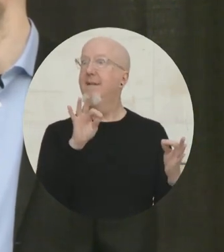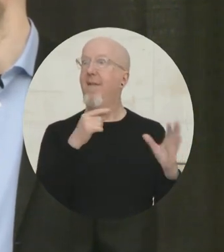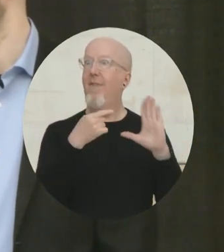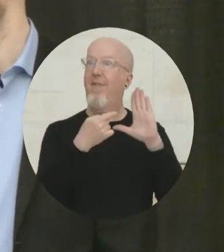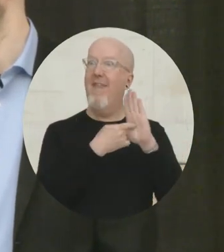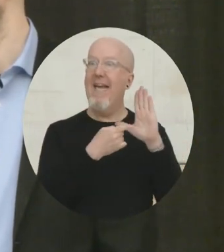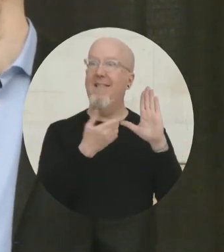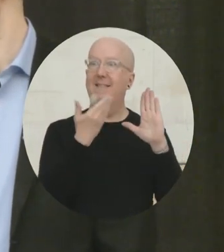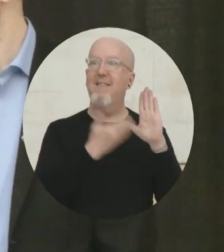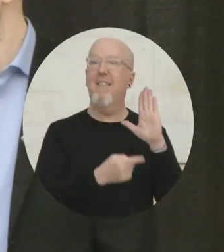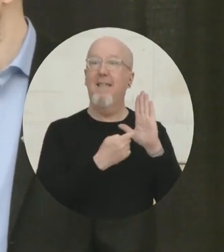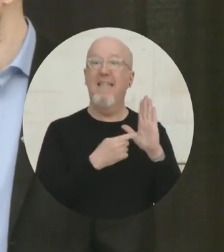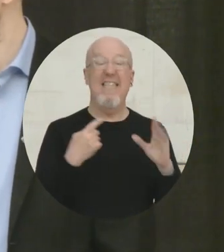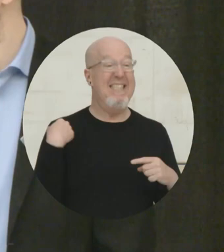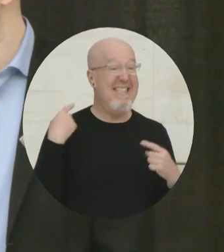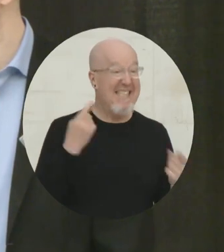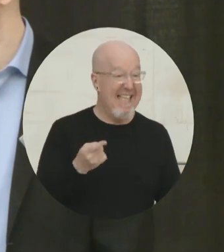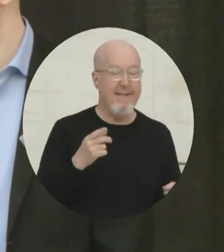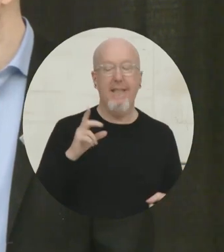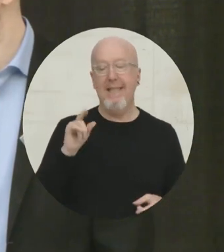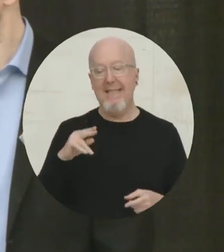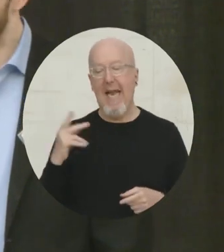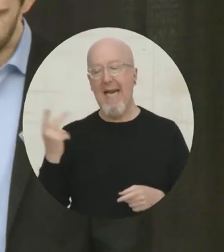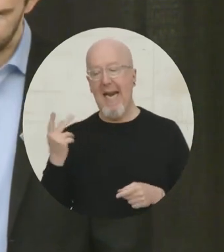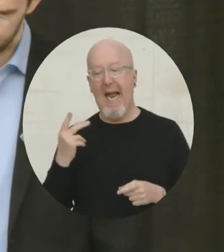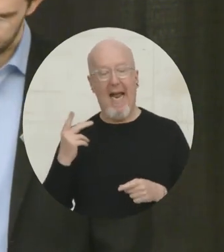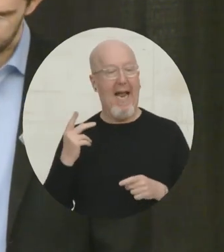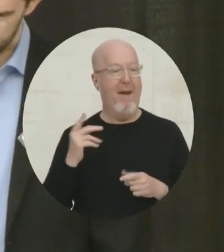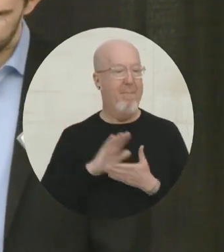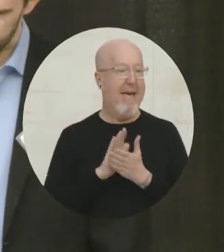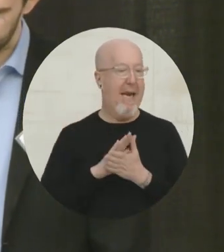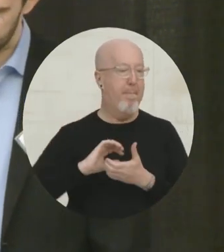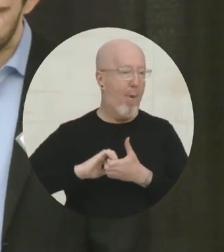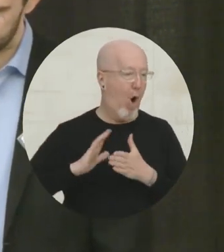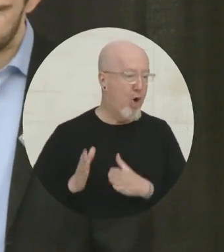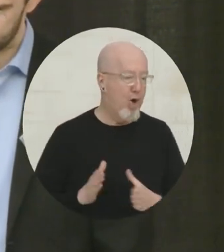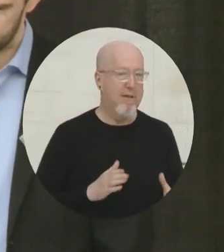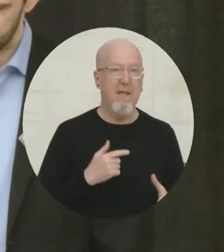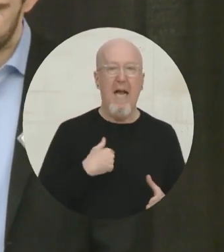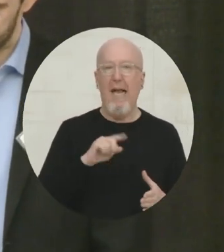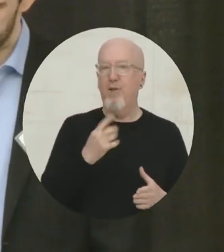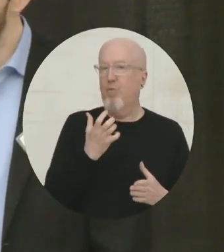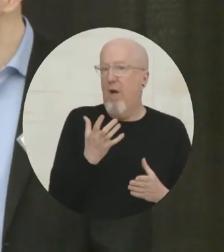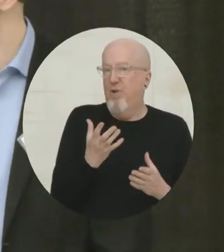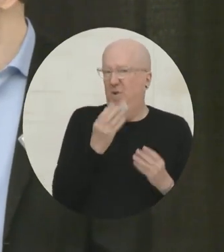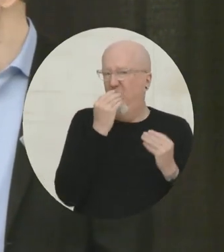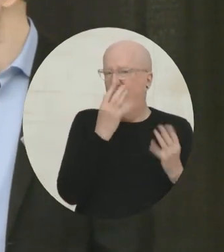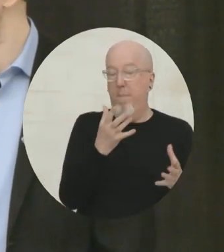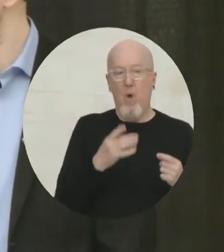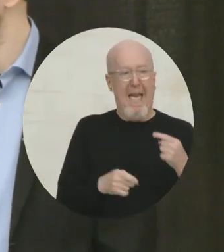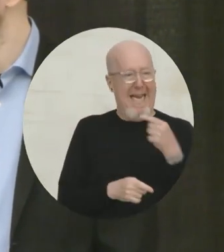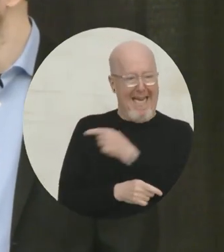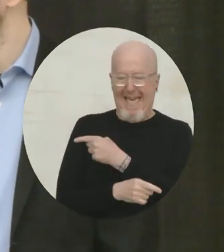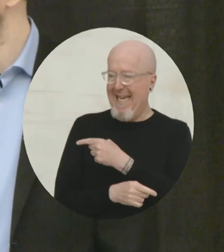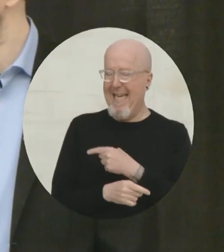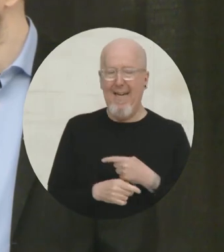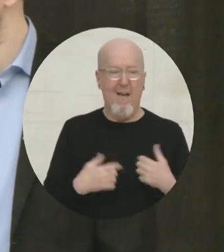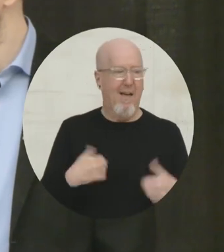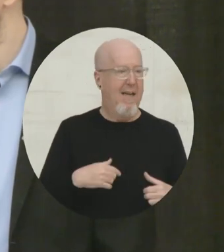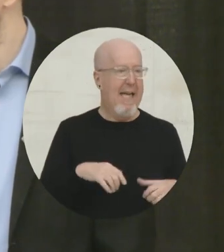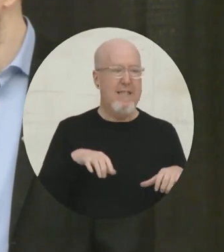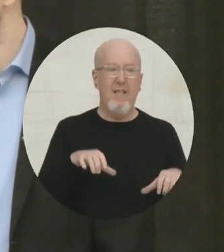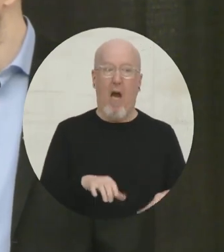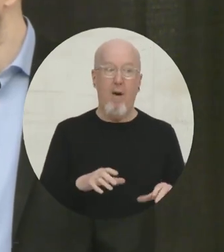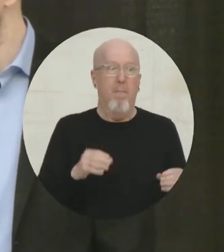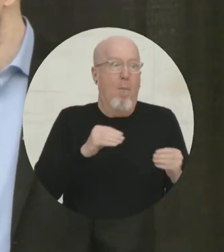And so since then, Dan and I have built this great partnership. But I just want to offer that this gentleman here has done more